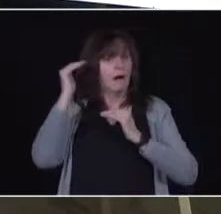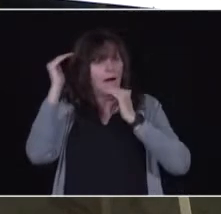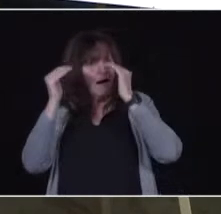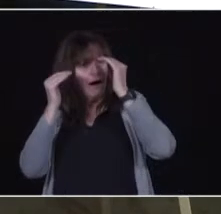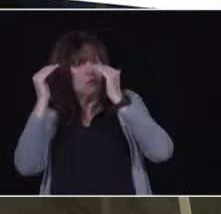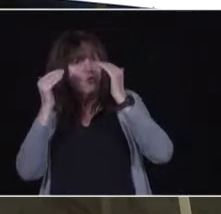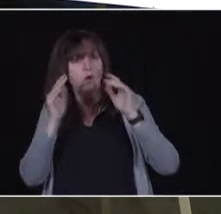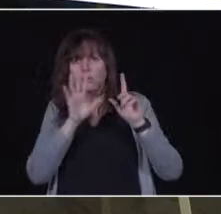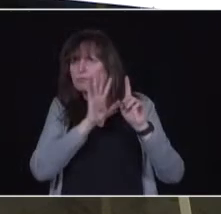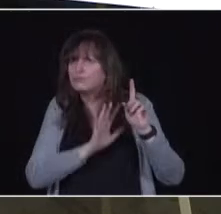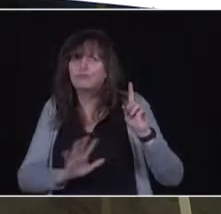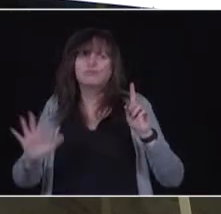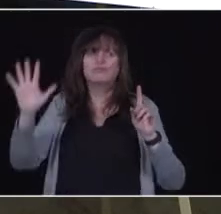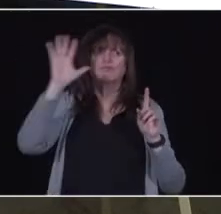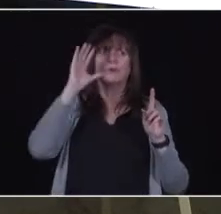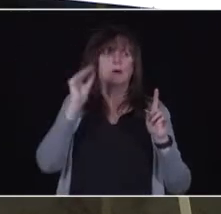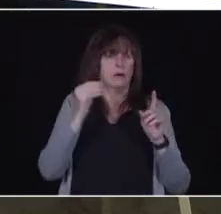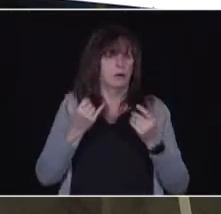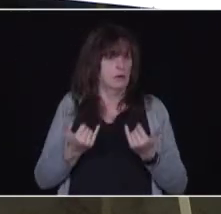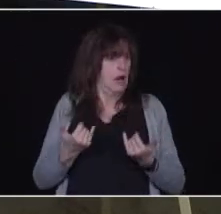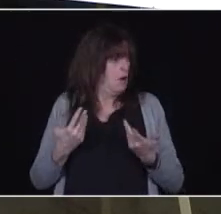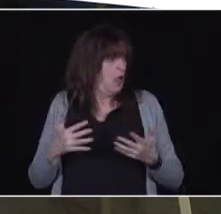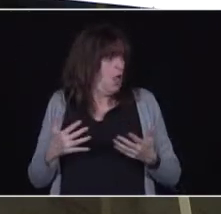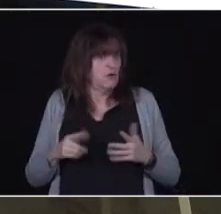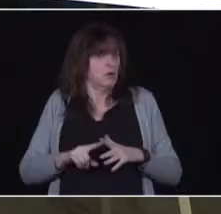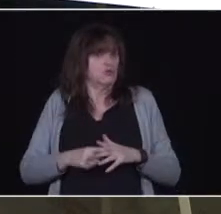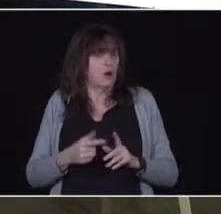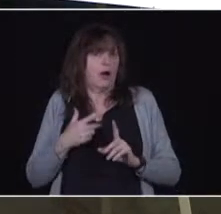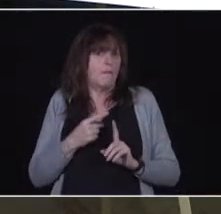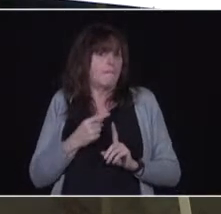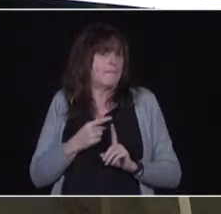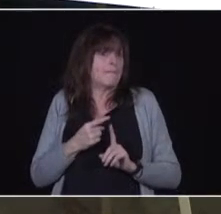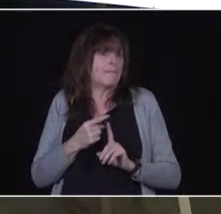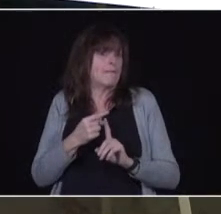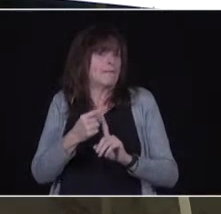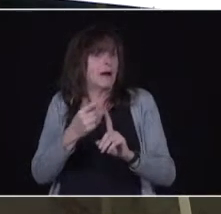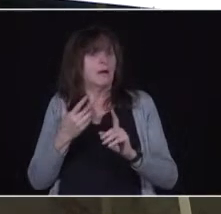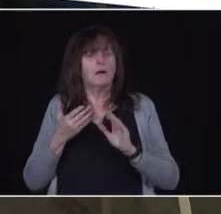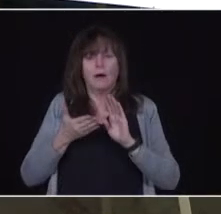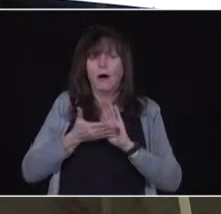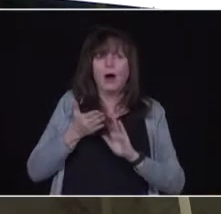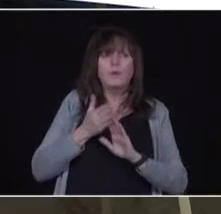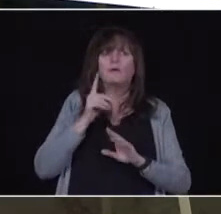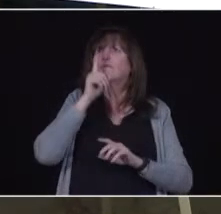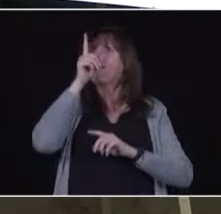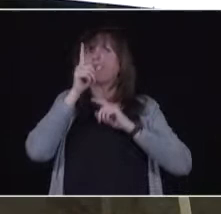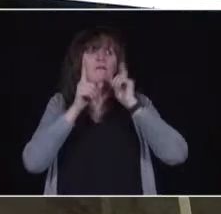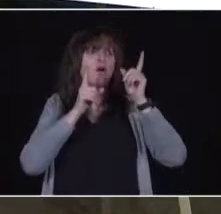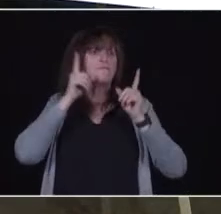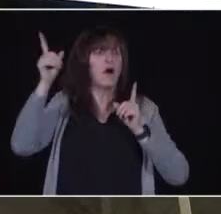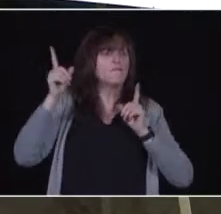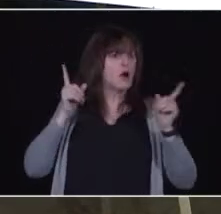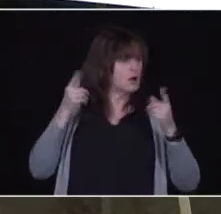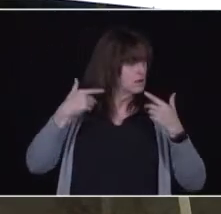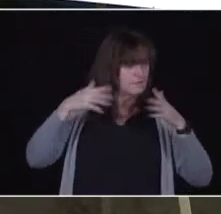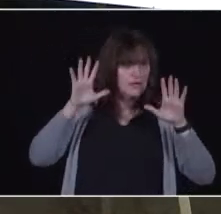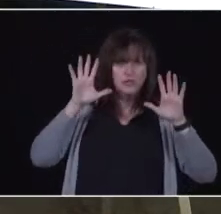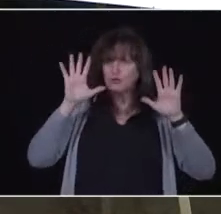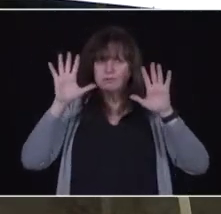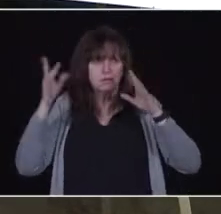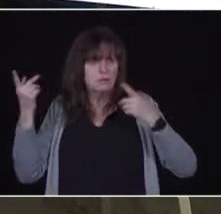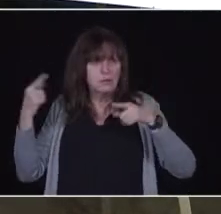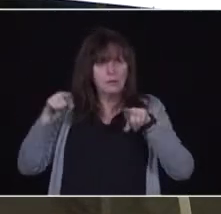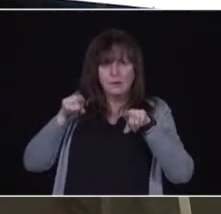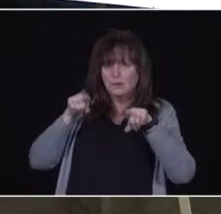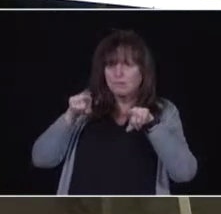starting that quite literally now outside of just operation remote immunity and we are going to make sure that we concurrently work into the